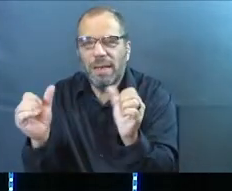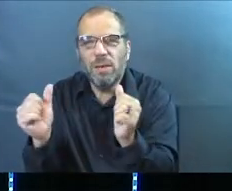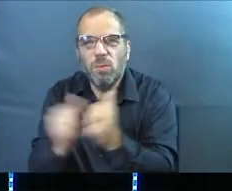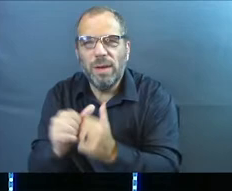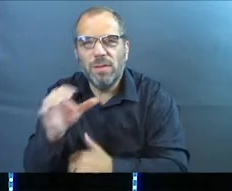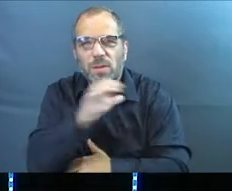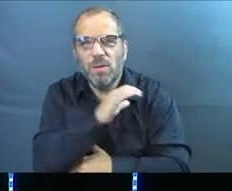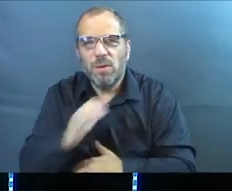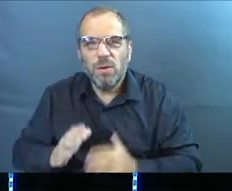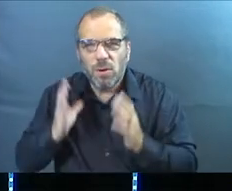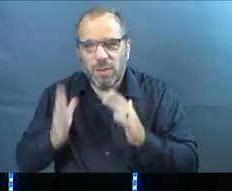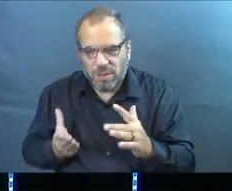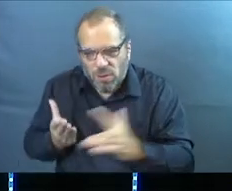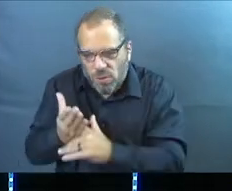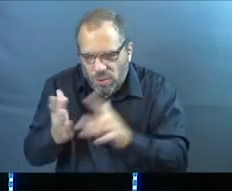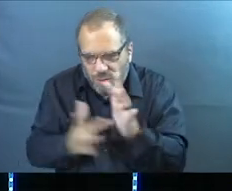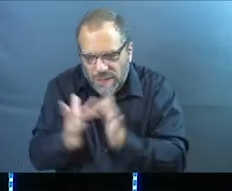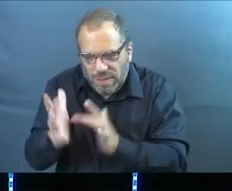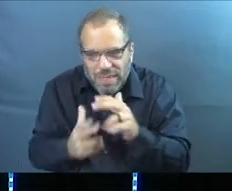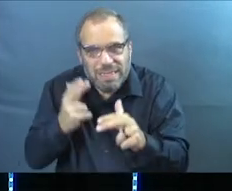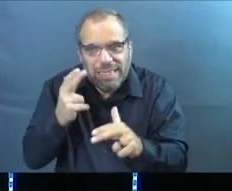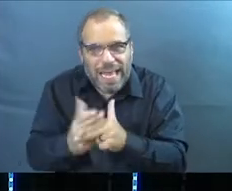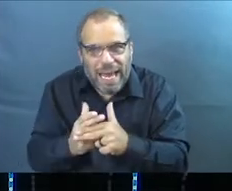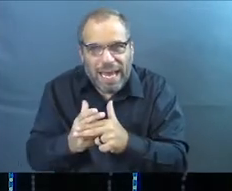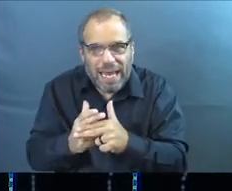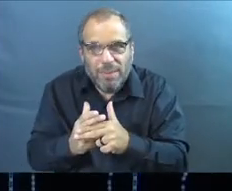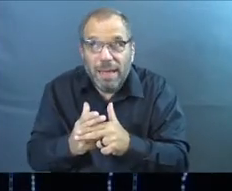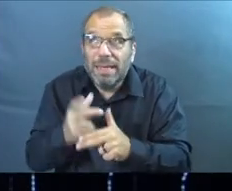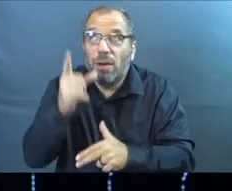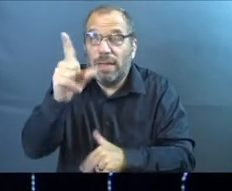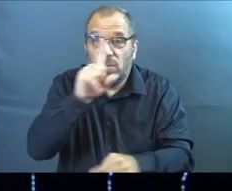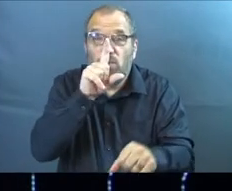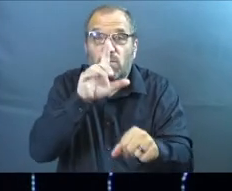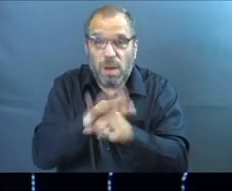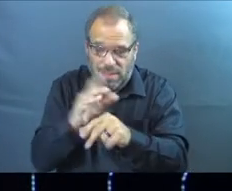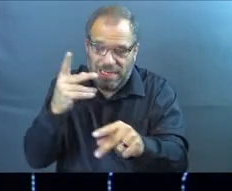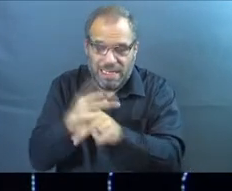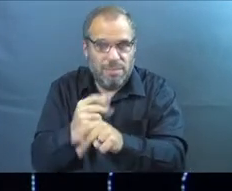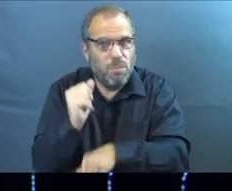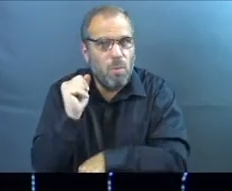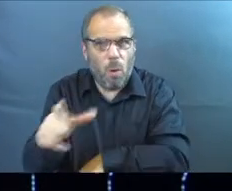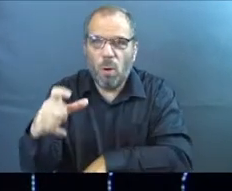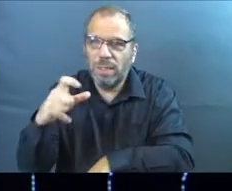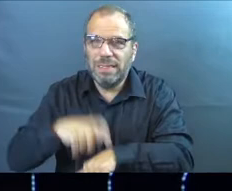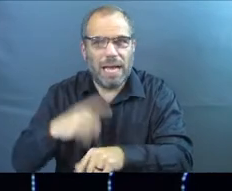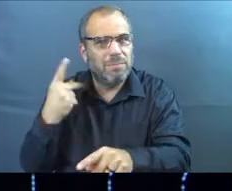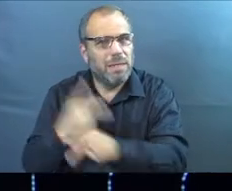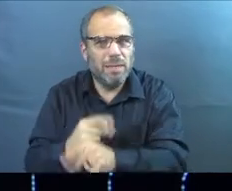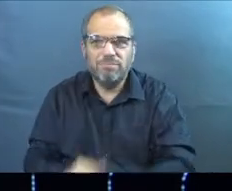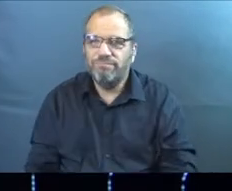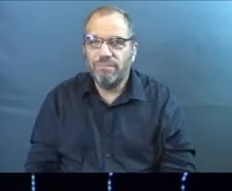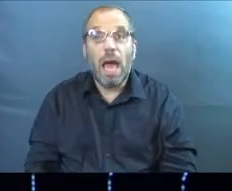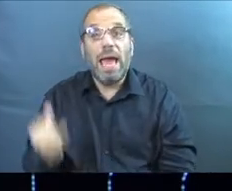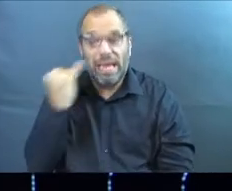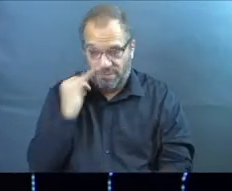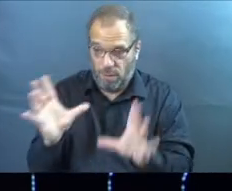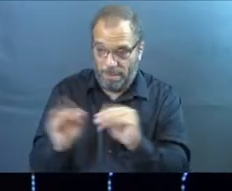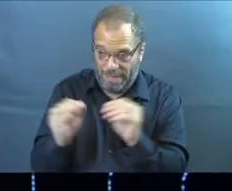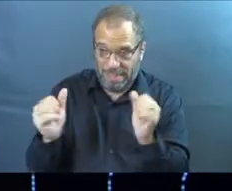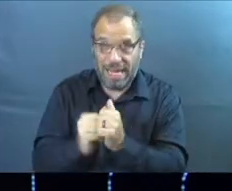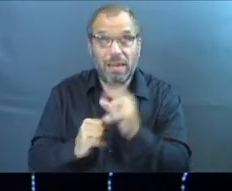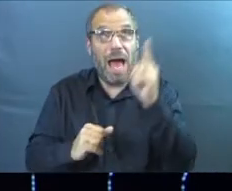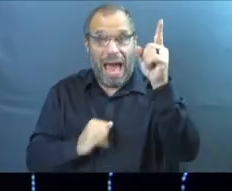in the name of Jesus. And Jesus keeps his promises every time. He said, if you come together,